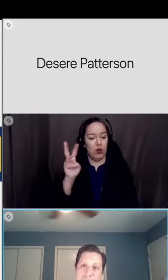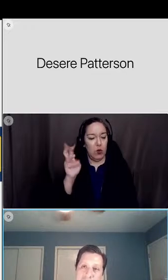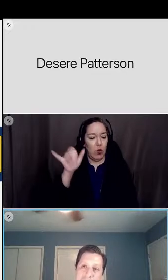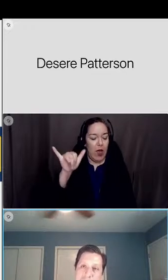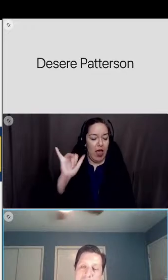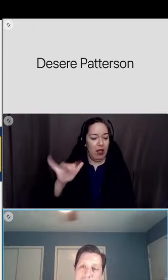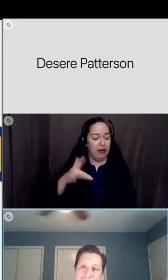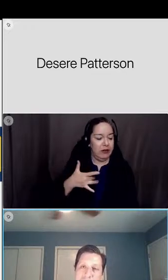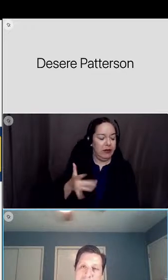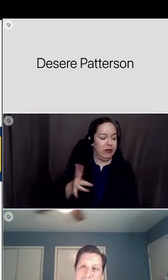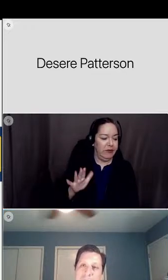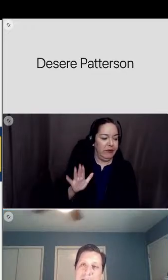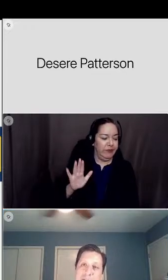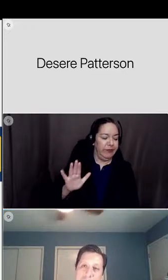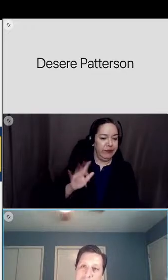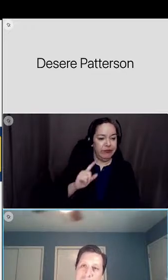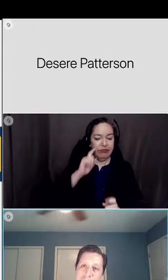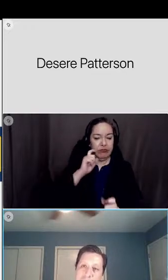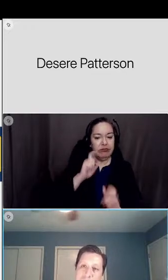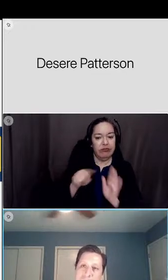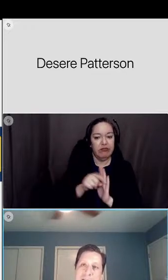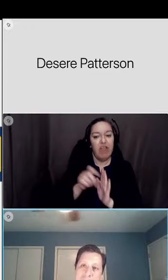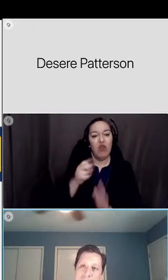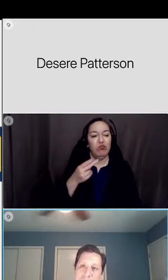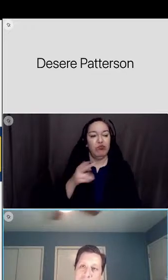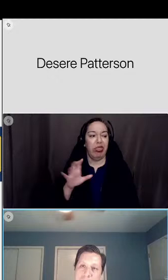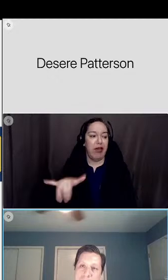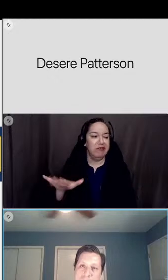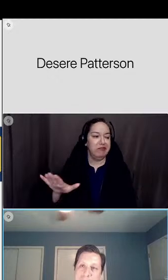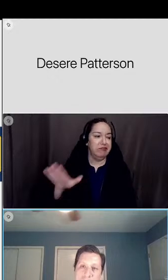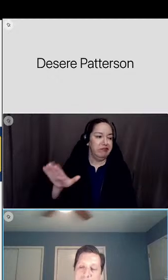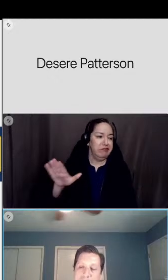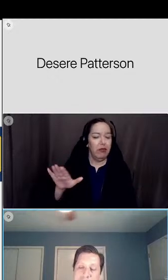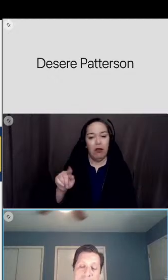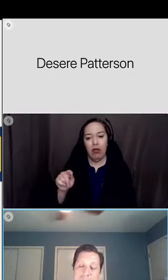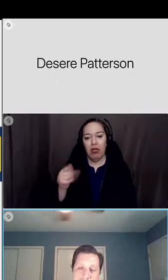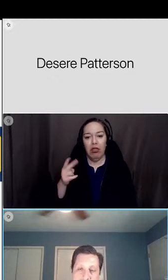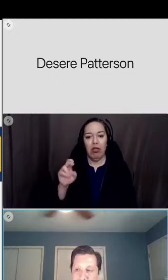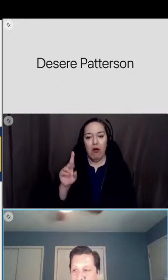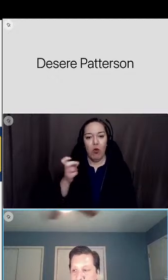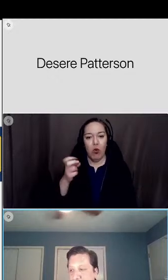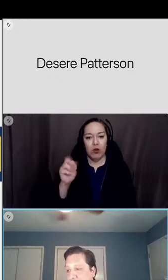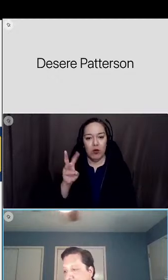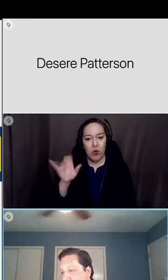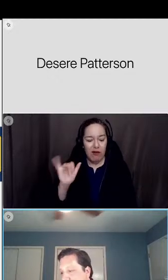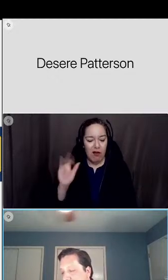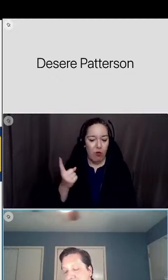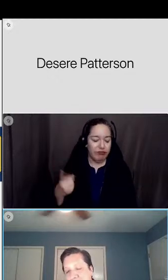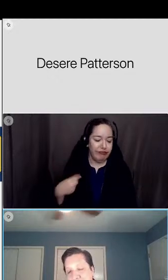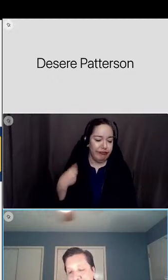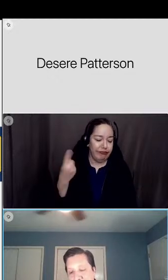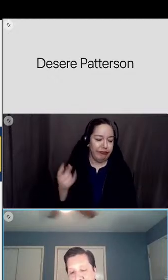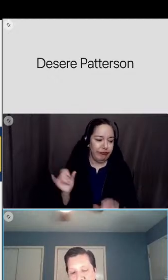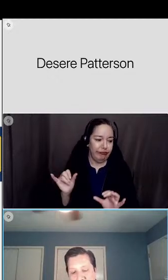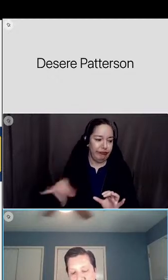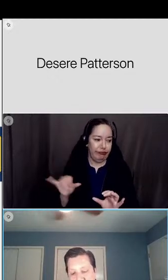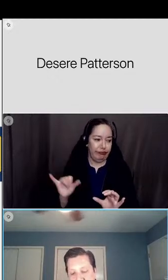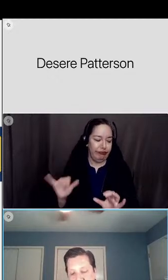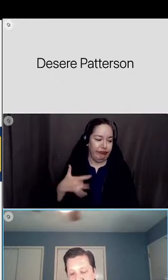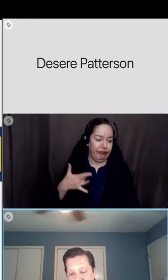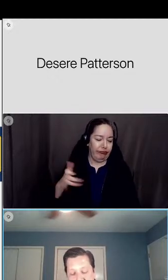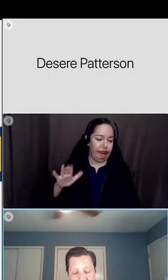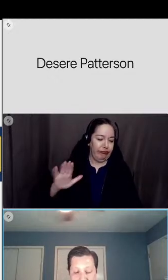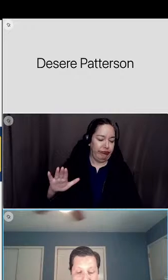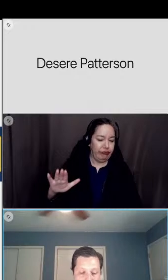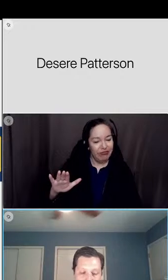as pejorative term well that's the colton way that's you know it's how it's always been it's how it always is and